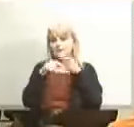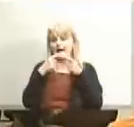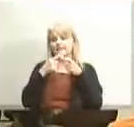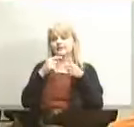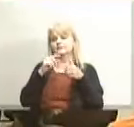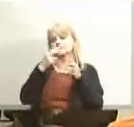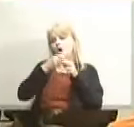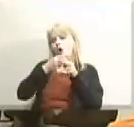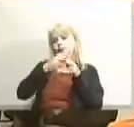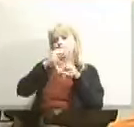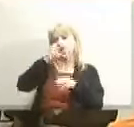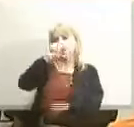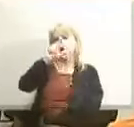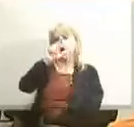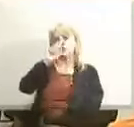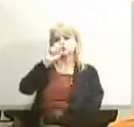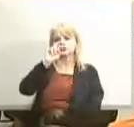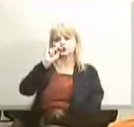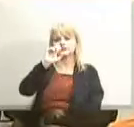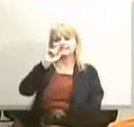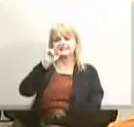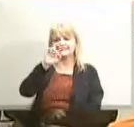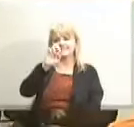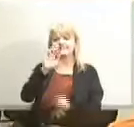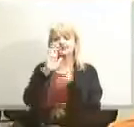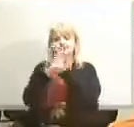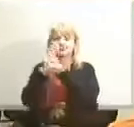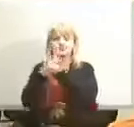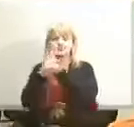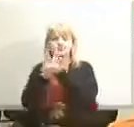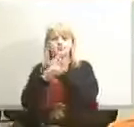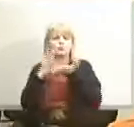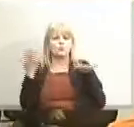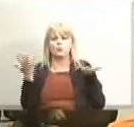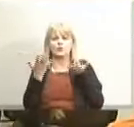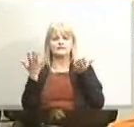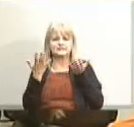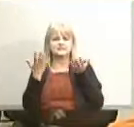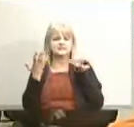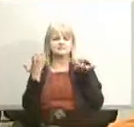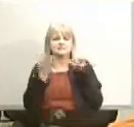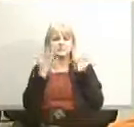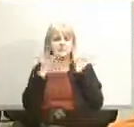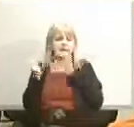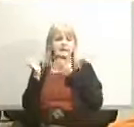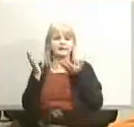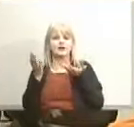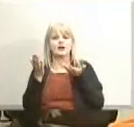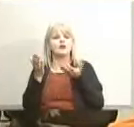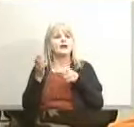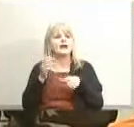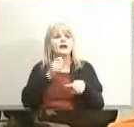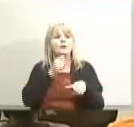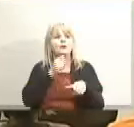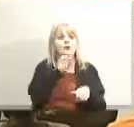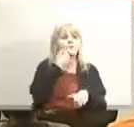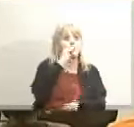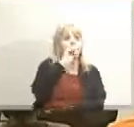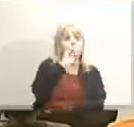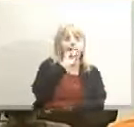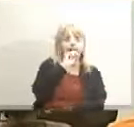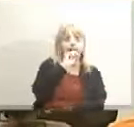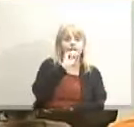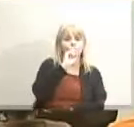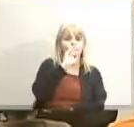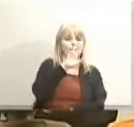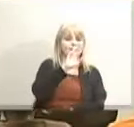uh just the the plan that was that the board approved back in march was not just for minor daniels but for the whole system of